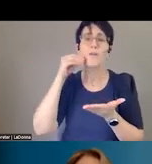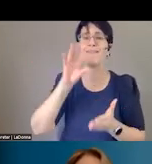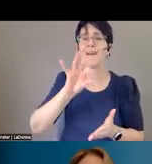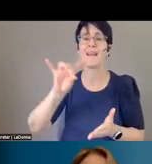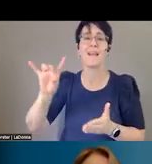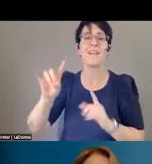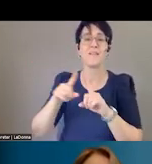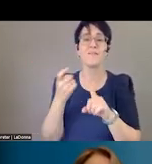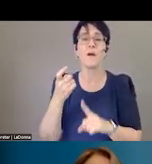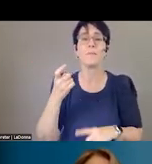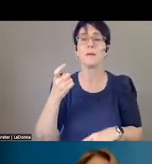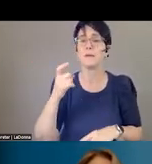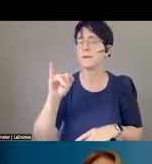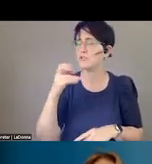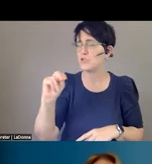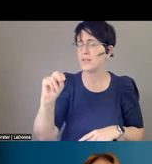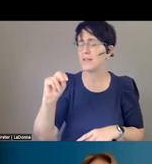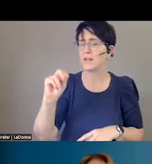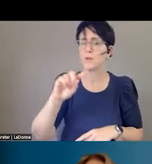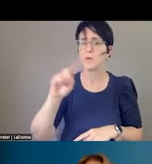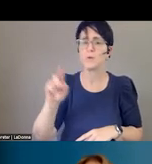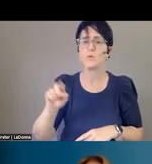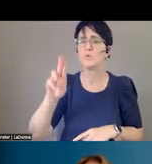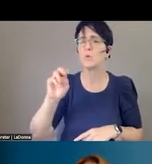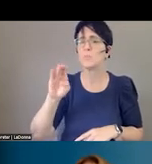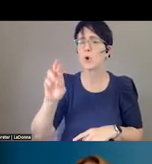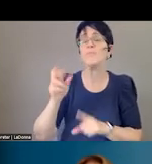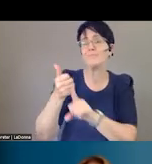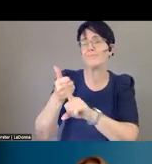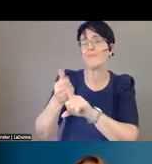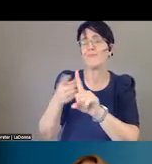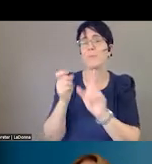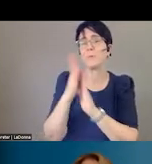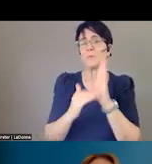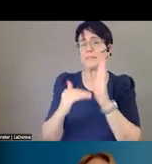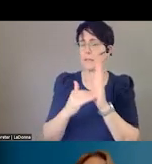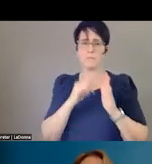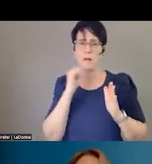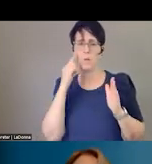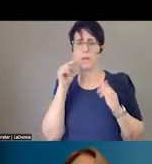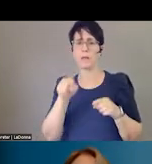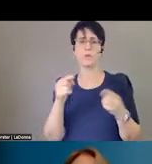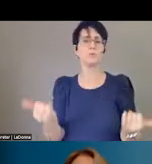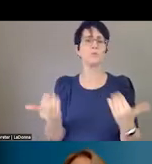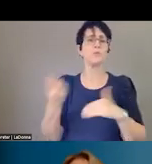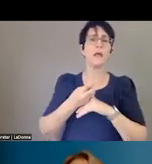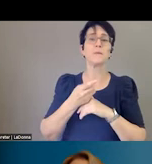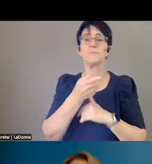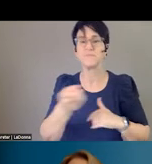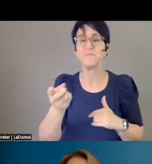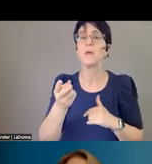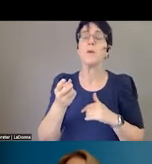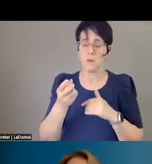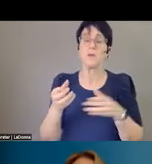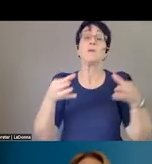I think she's in New Zealand. I don't think she's here. But we all teamed up. We had this huge team on the House side. And then